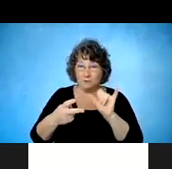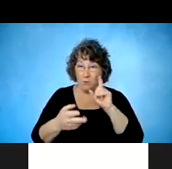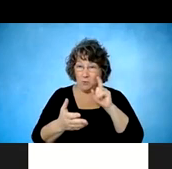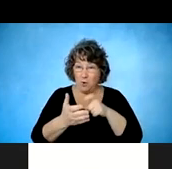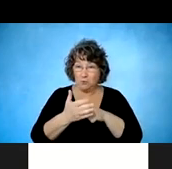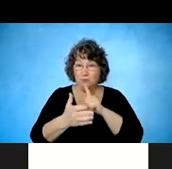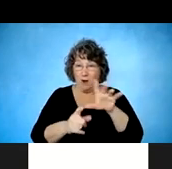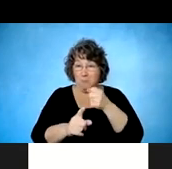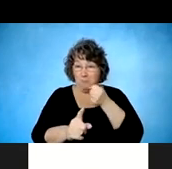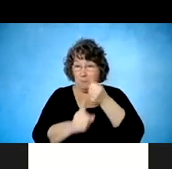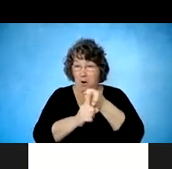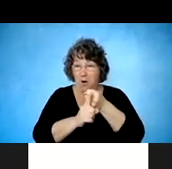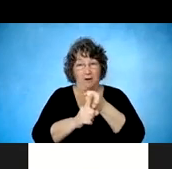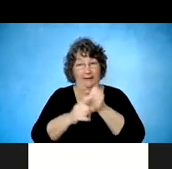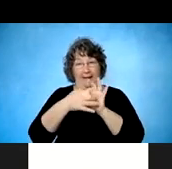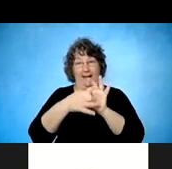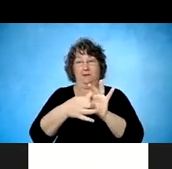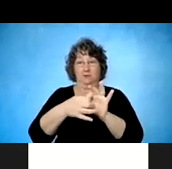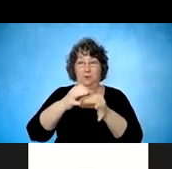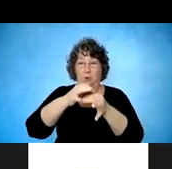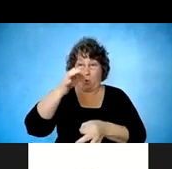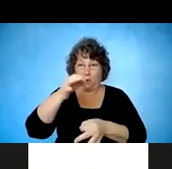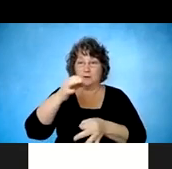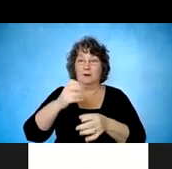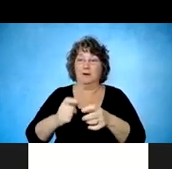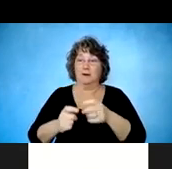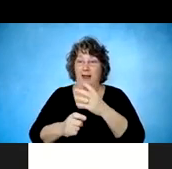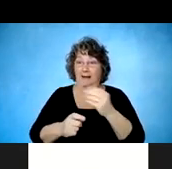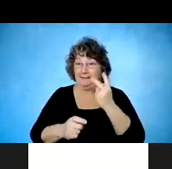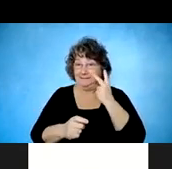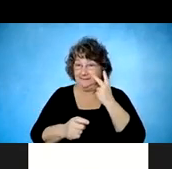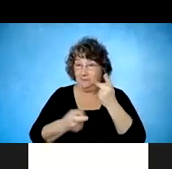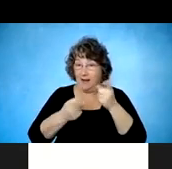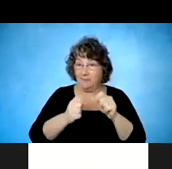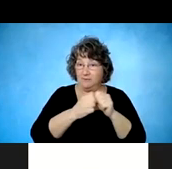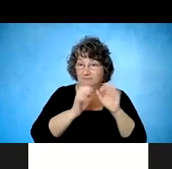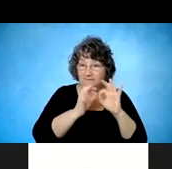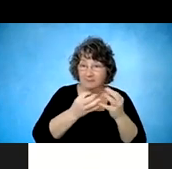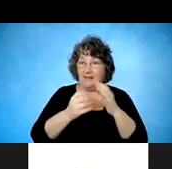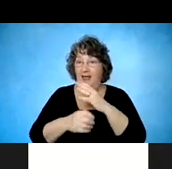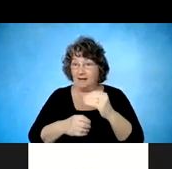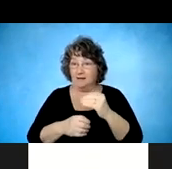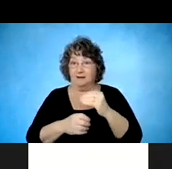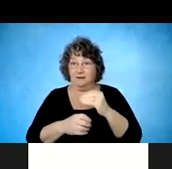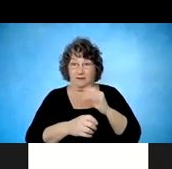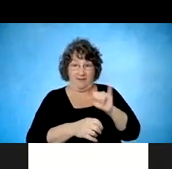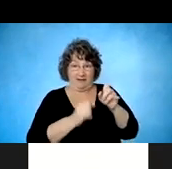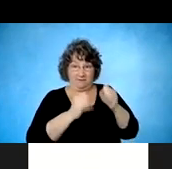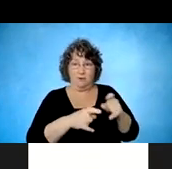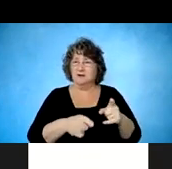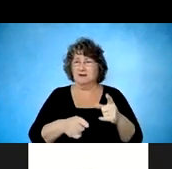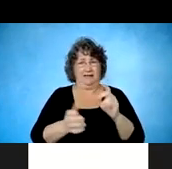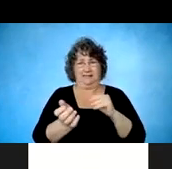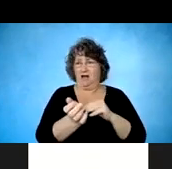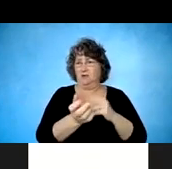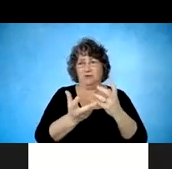initially on the patient, the family, the last thing a family member, a patient wants to do, or a doctor wants to do is go to the family saying, by the way, not only do have a spinal cord